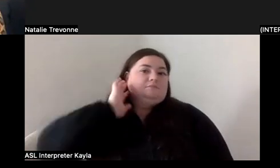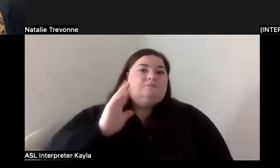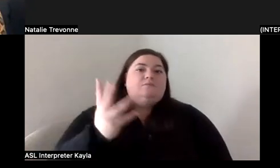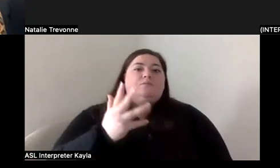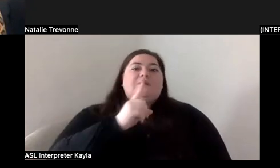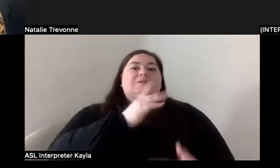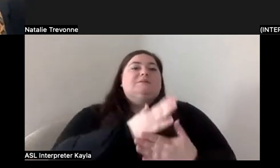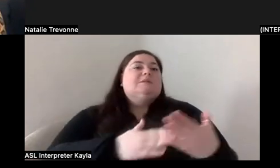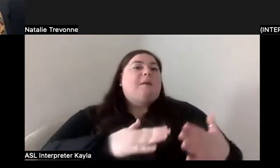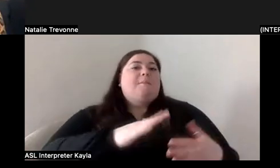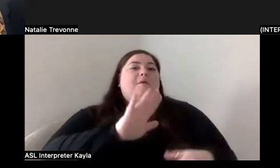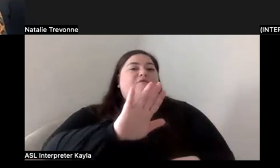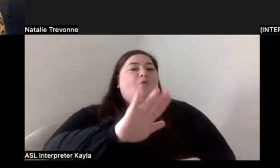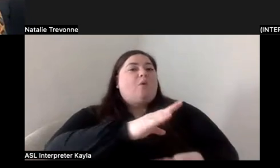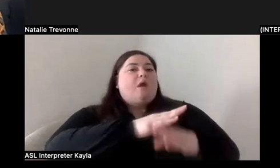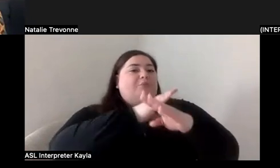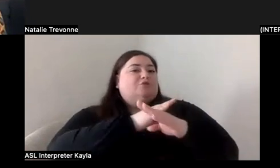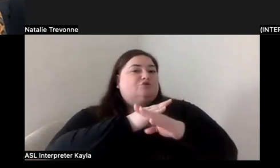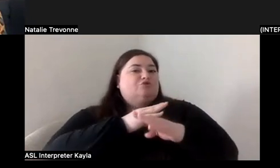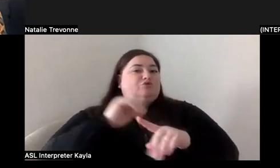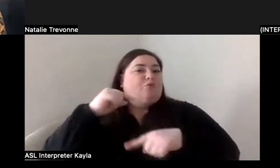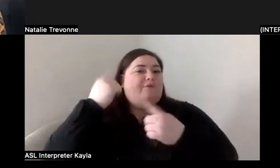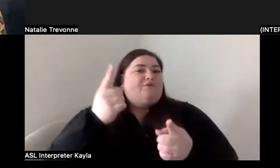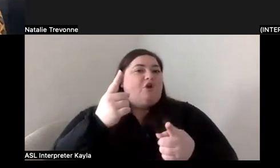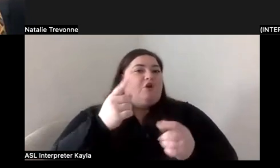obstacles that you've faced so far in your career?